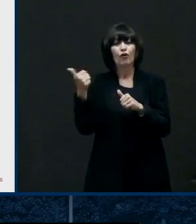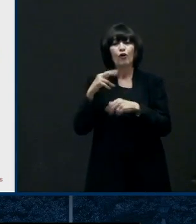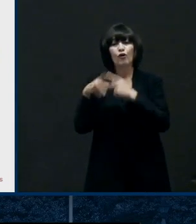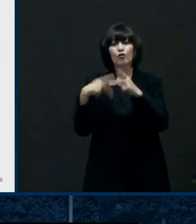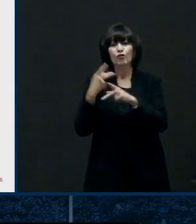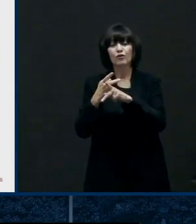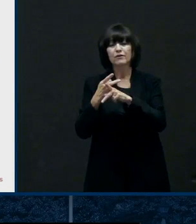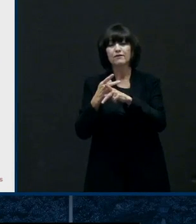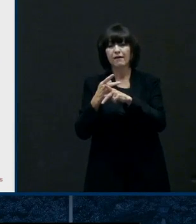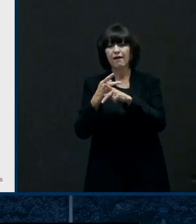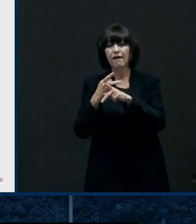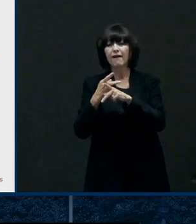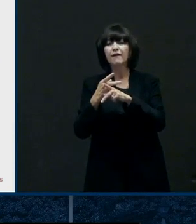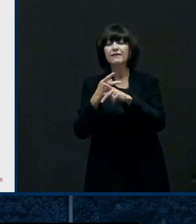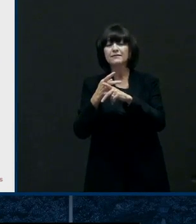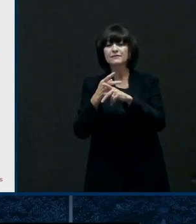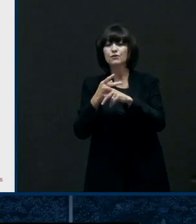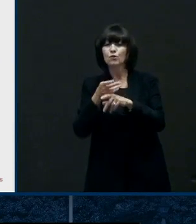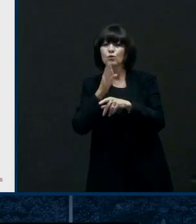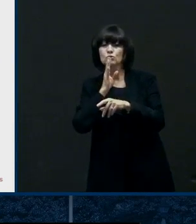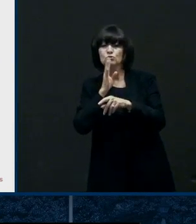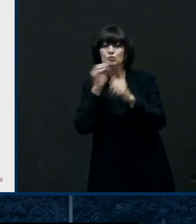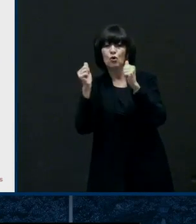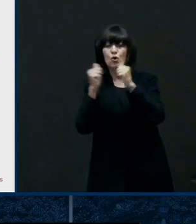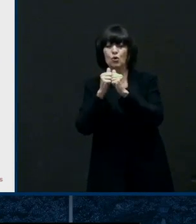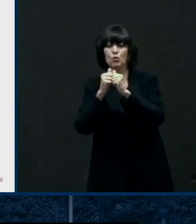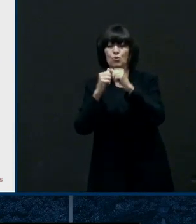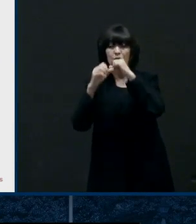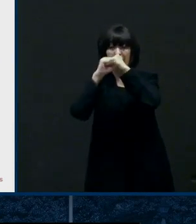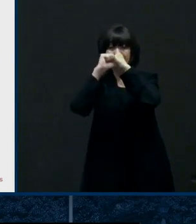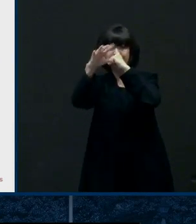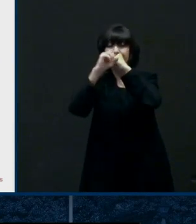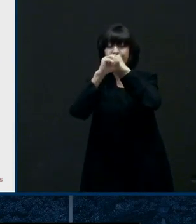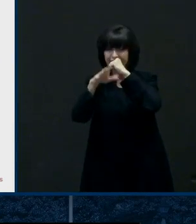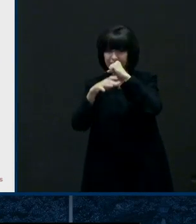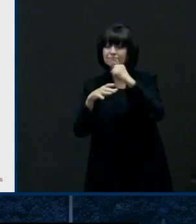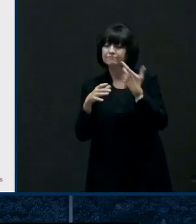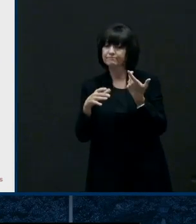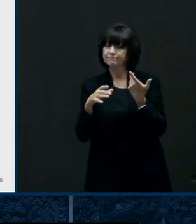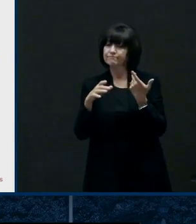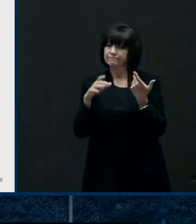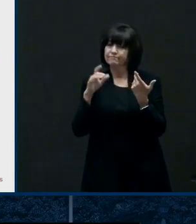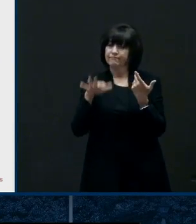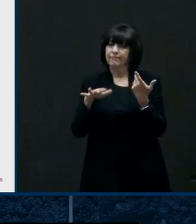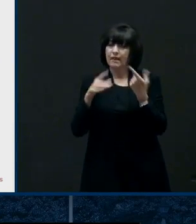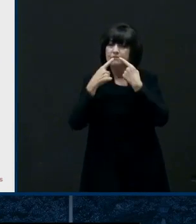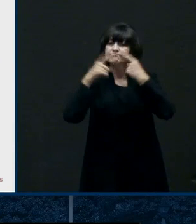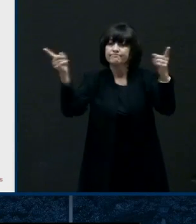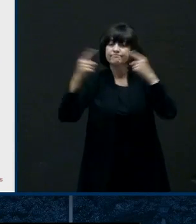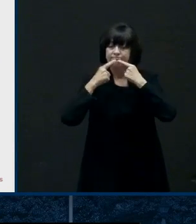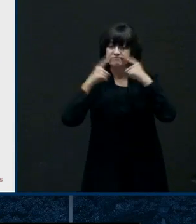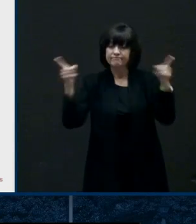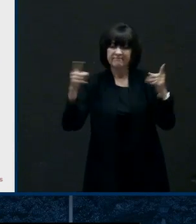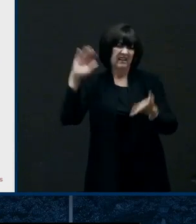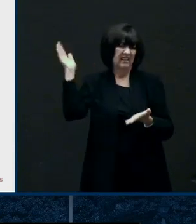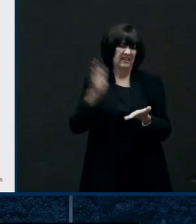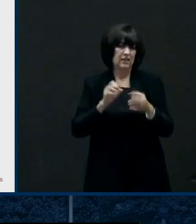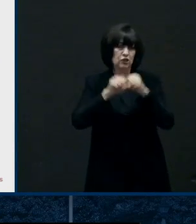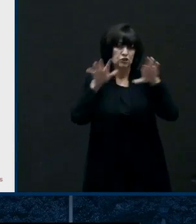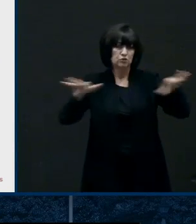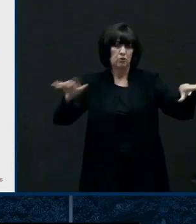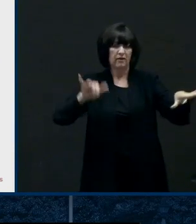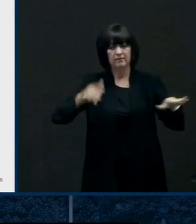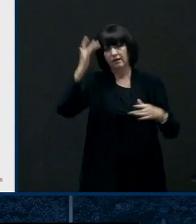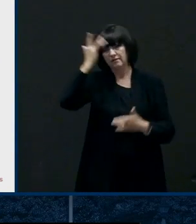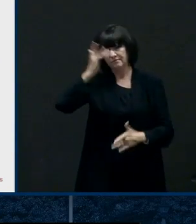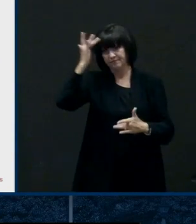instead of these other approaches that can spread viruses um also a recommendation that came out of this